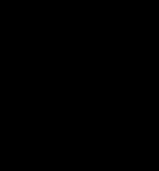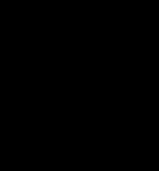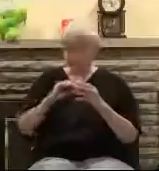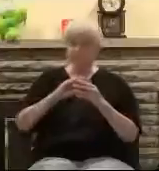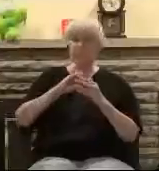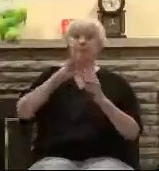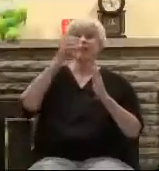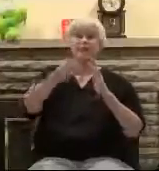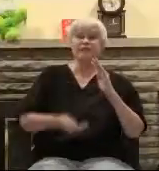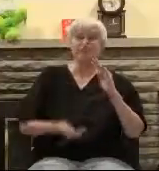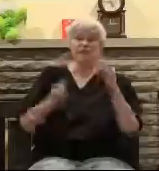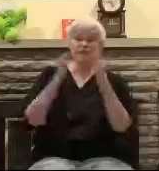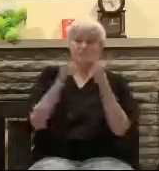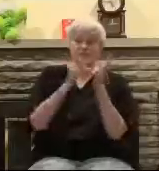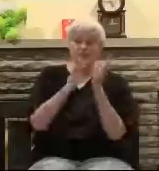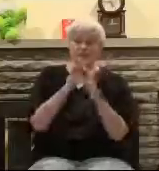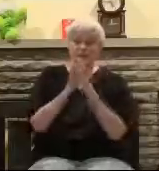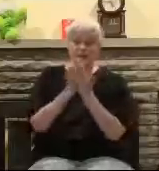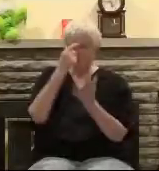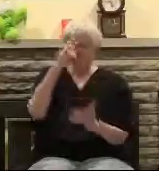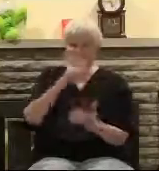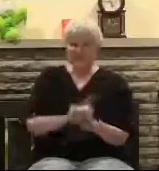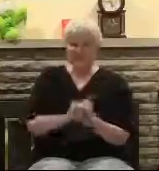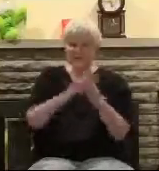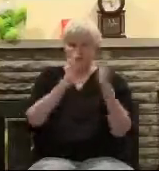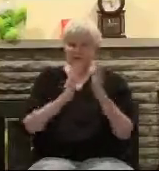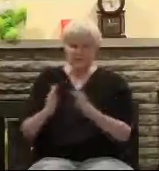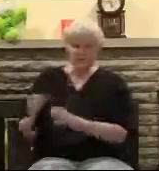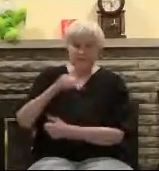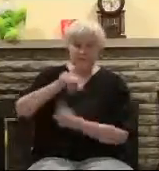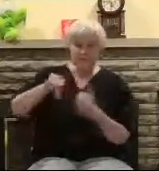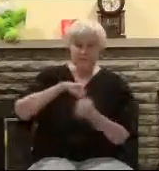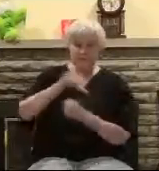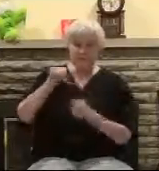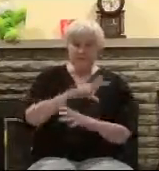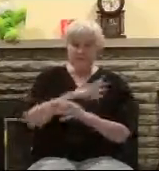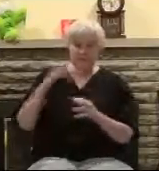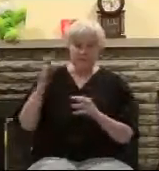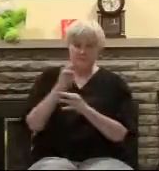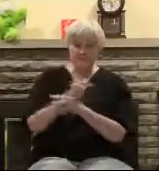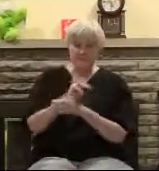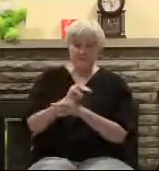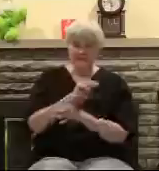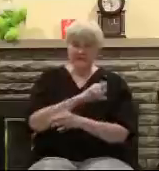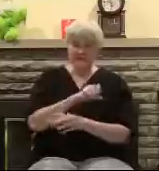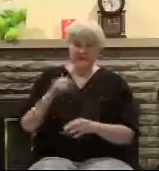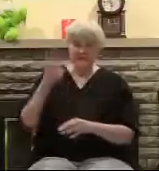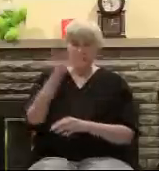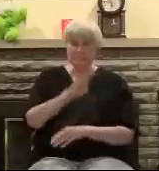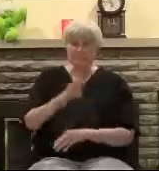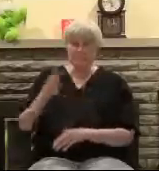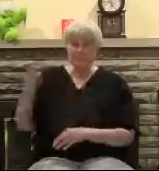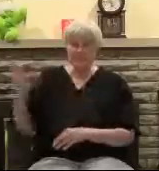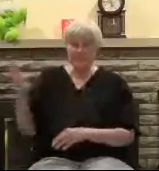Welcome to Bible Believers Fellowship and the ministry of BBFOhio.com as we begin a two-part